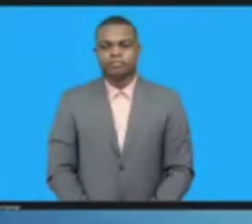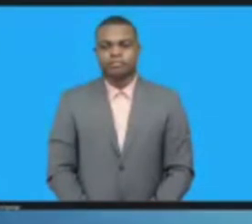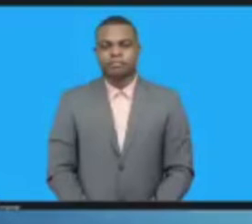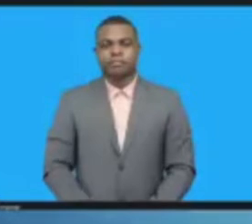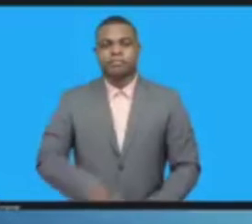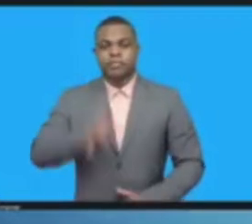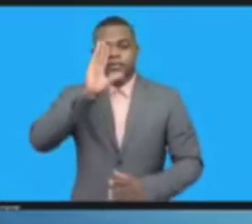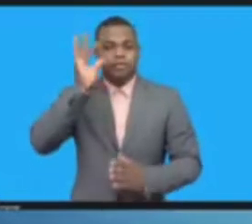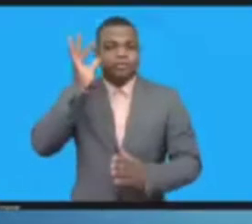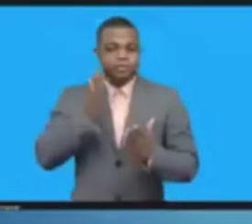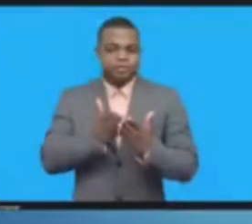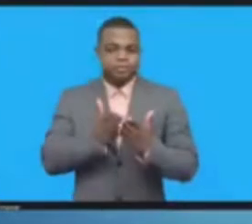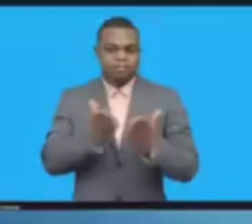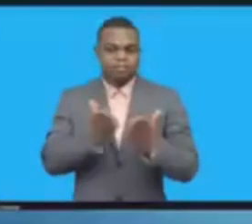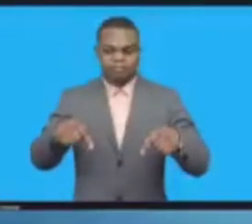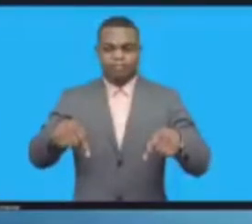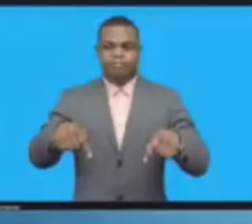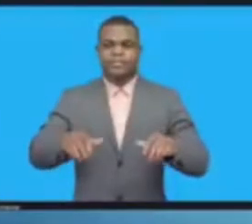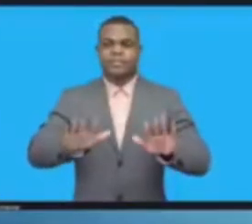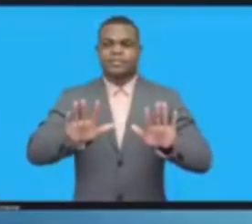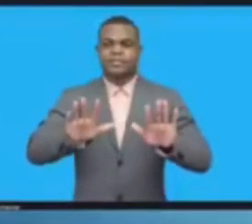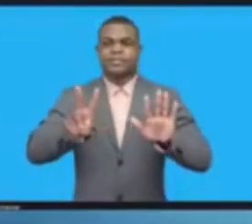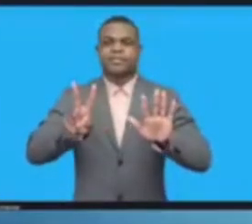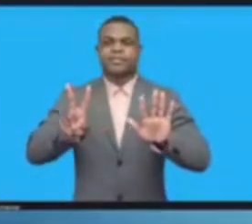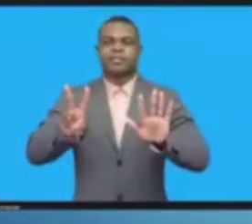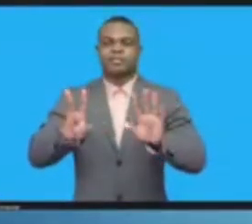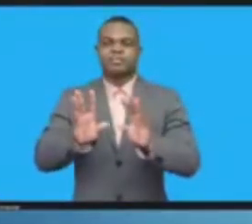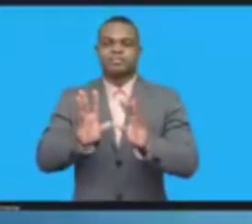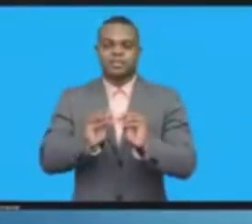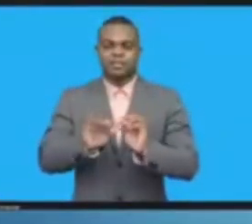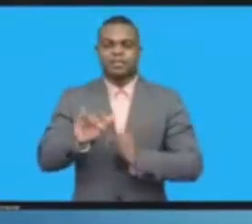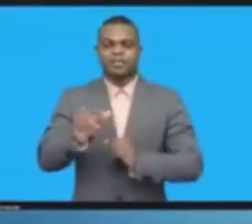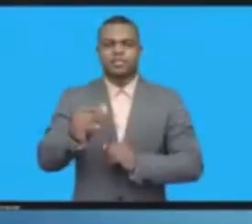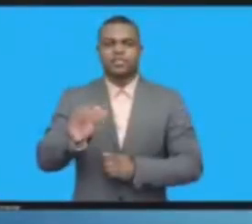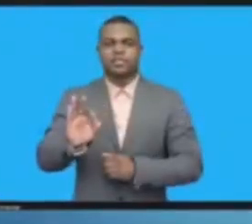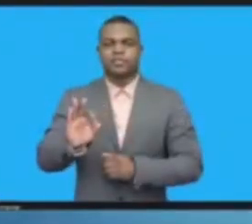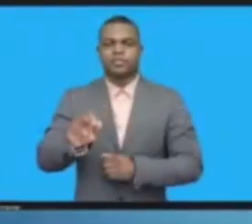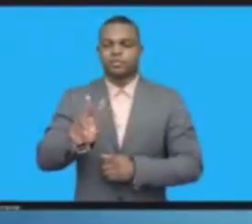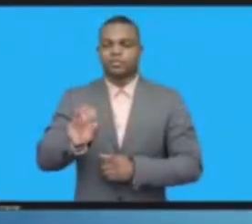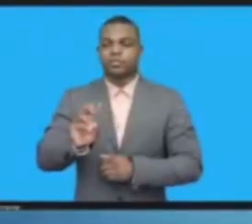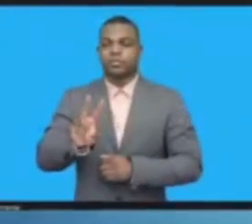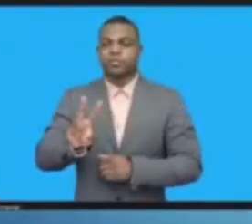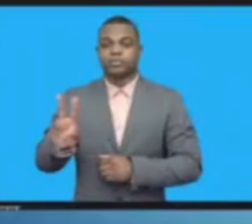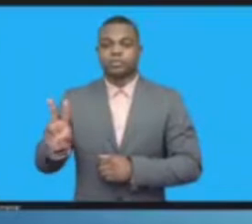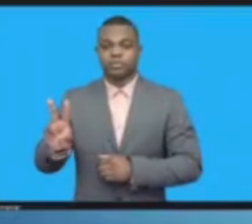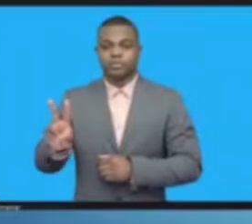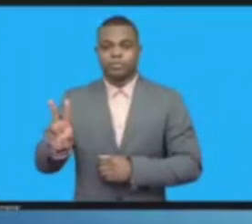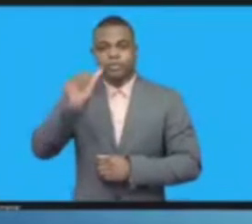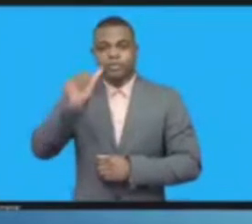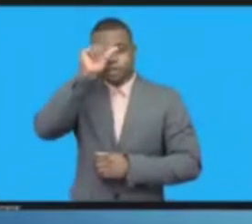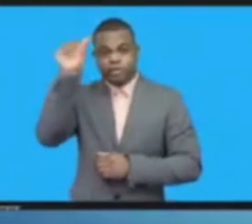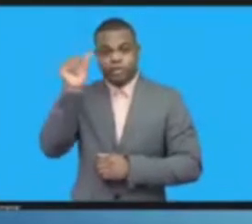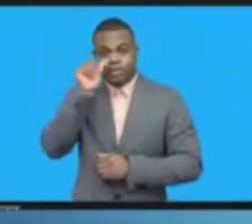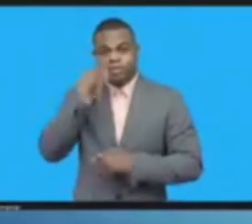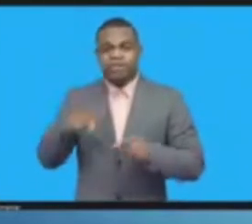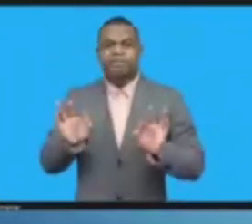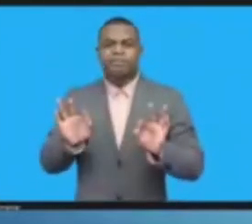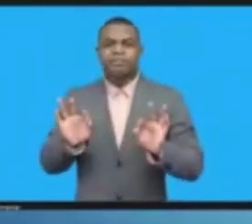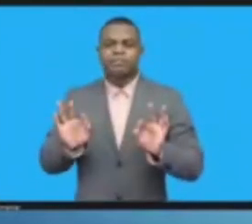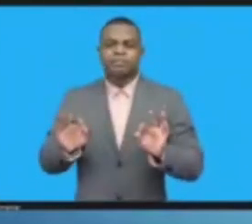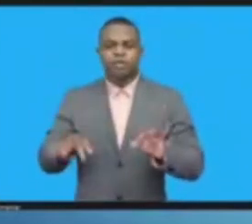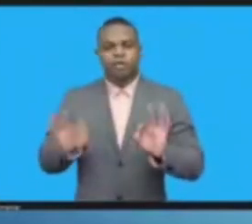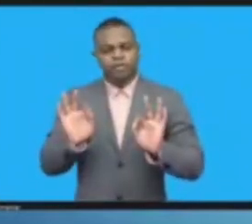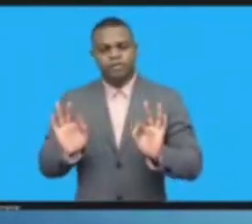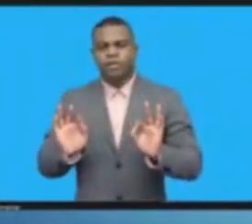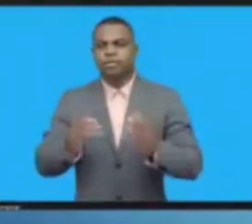officially been opened and launched by His Excellency the Prime Minister of the Federal Democratic Republic of Ethiopia. We will now